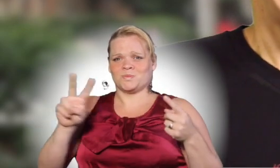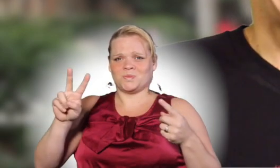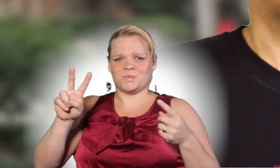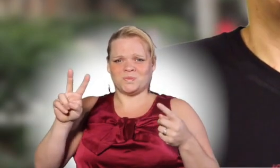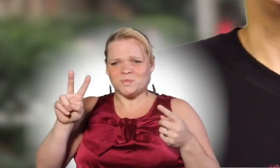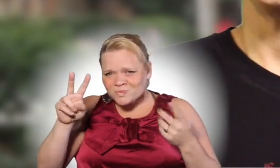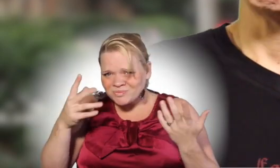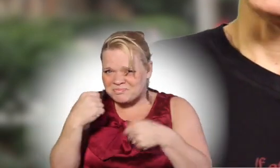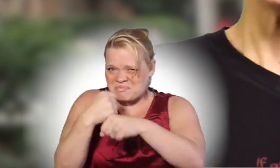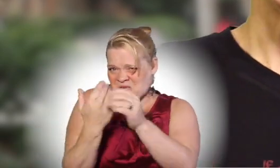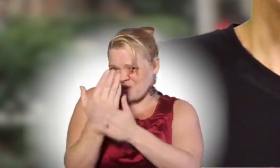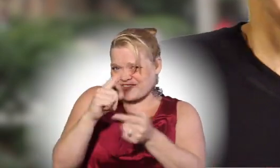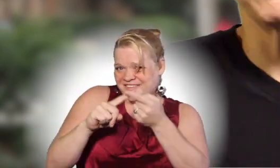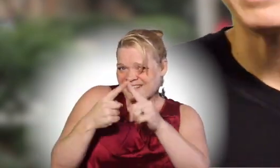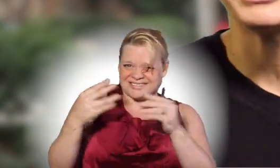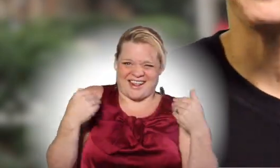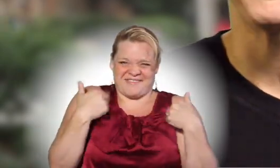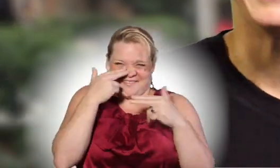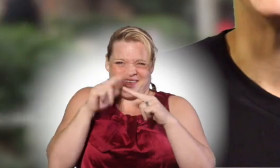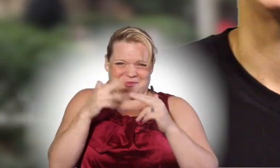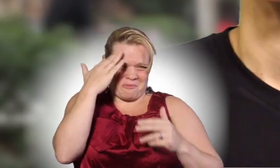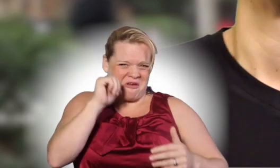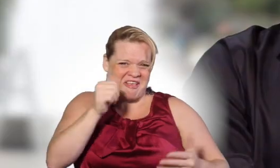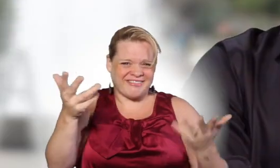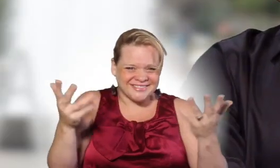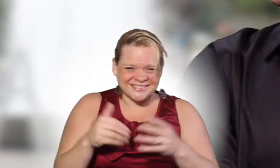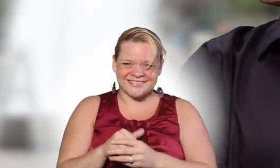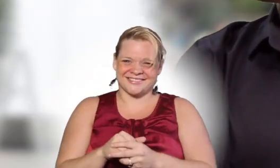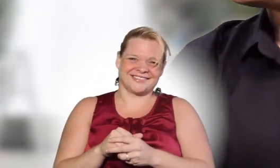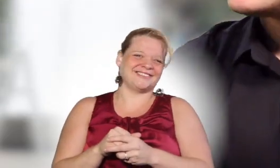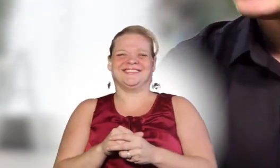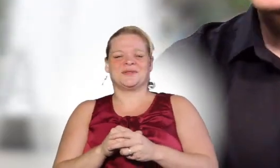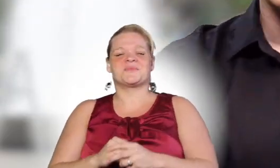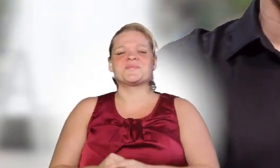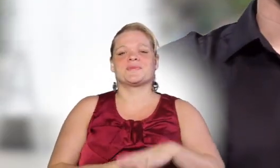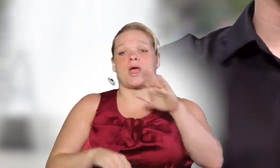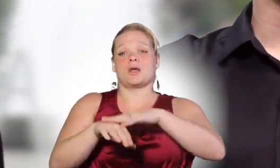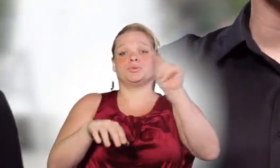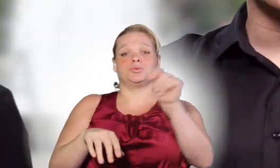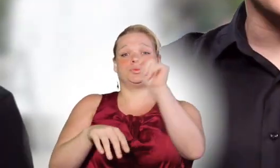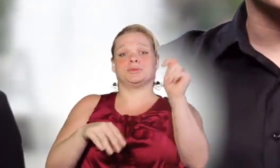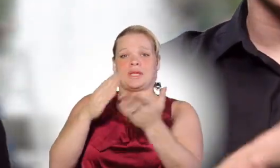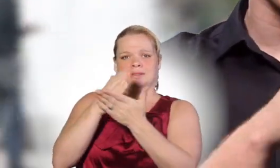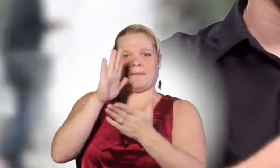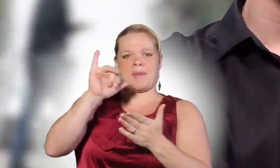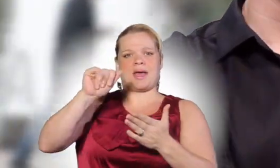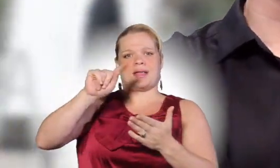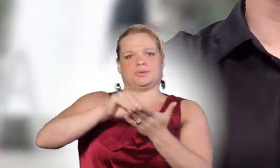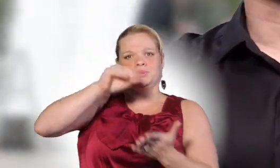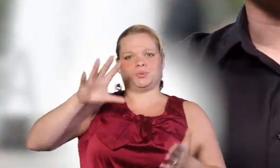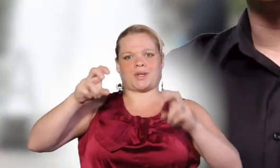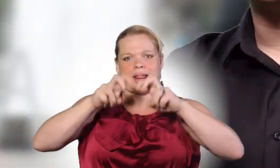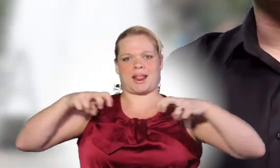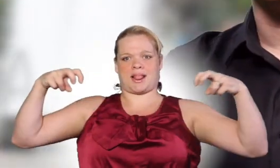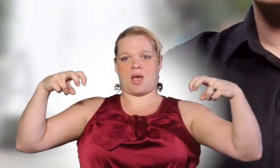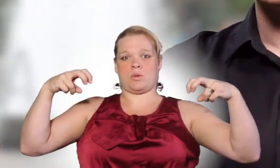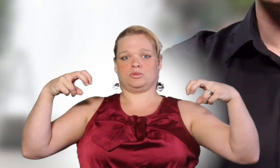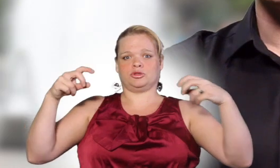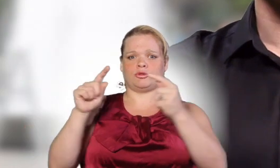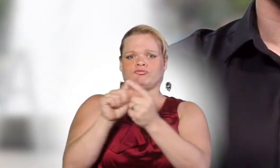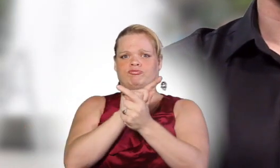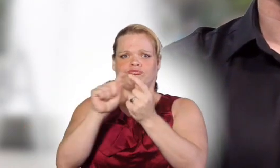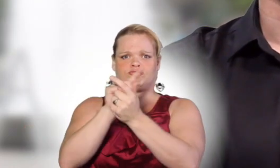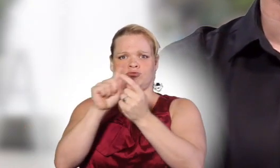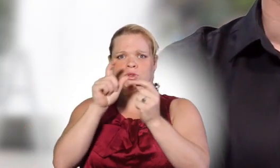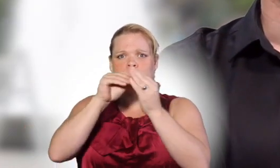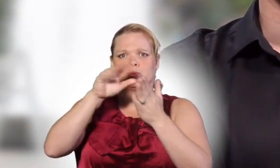play, have fun, or just go to make new friends. Alright, sounds awesome, Suzette. And on Tuesday, stop by the student lounge and meet fellow